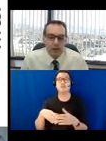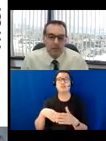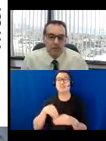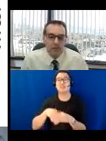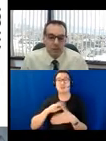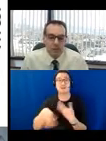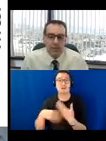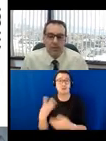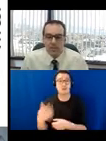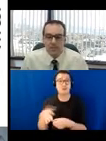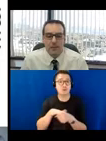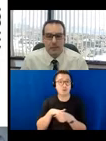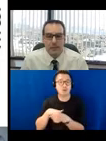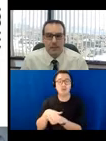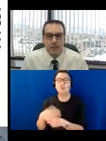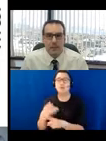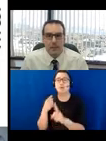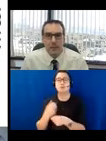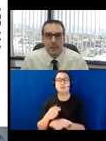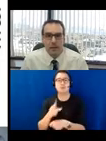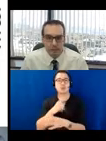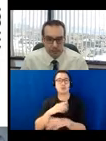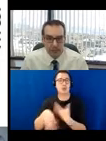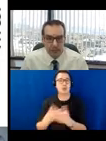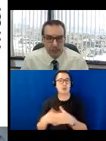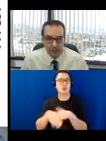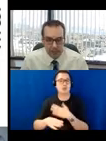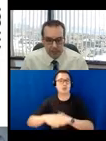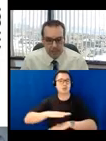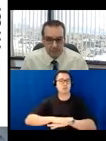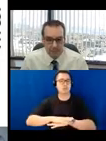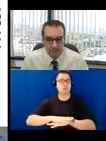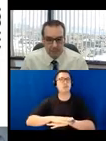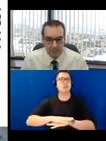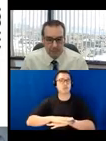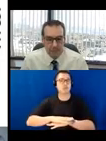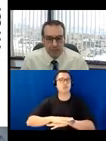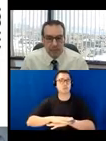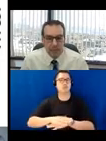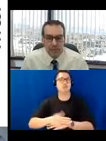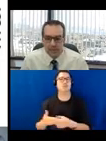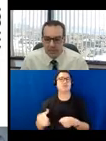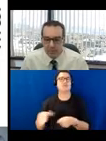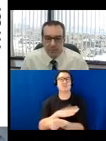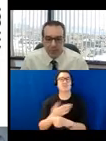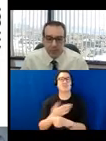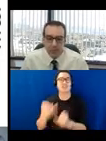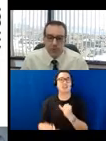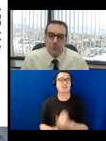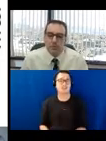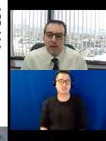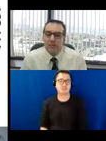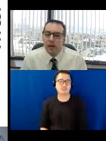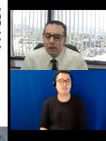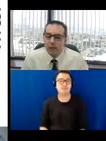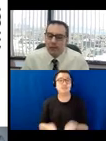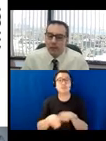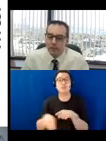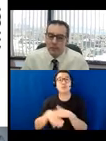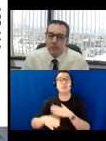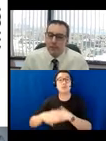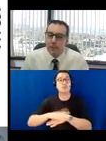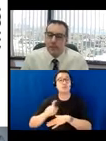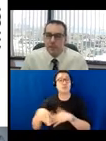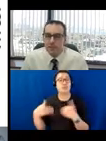with the policy of ensuring the accessible tables are filled last. The accessible tables should provide the following.